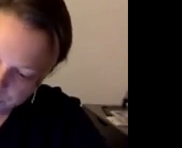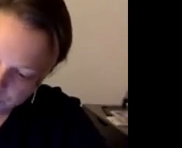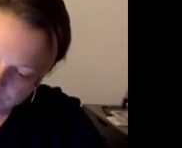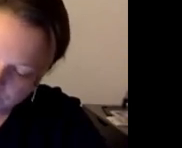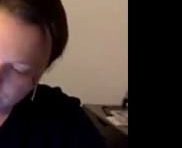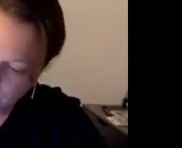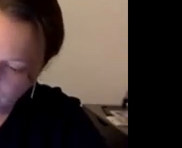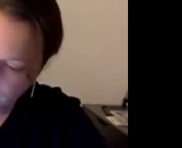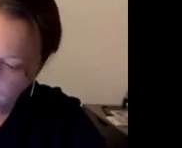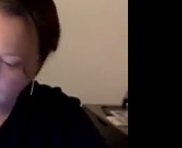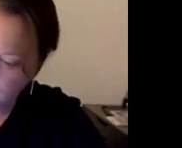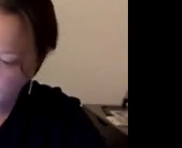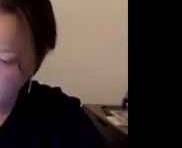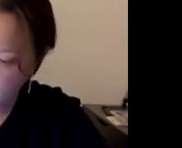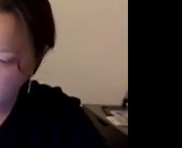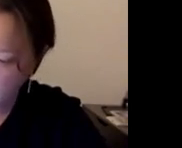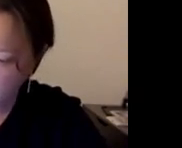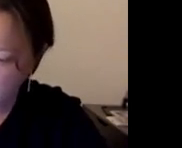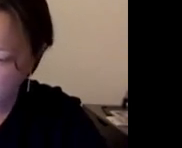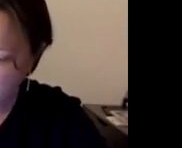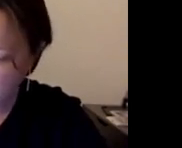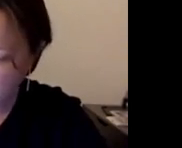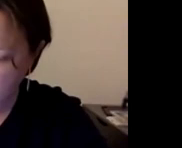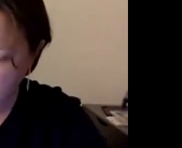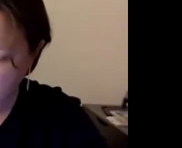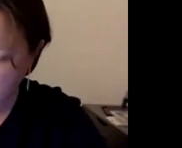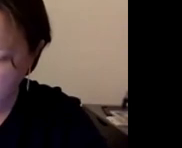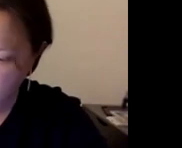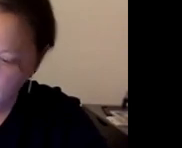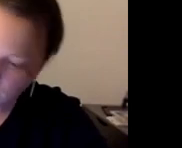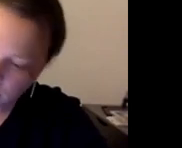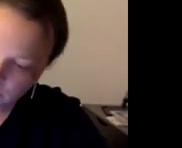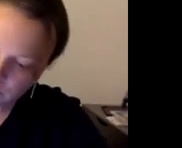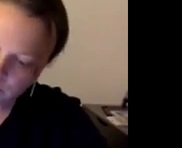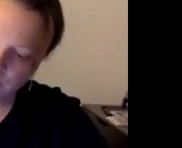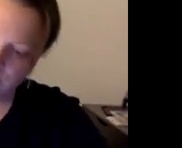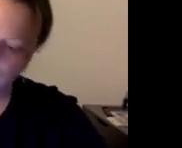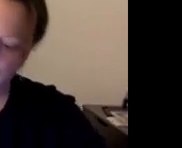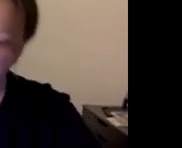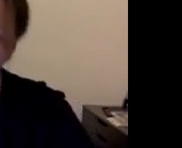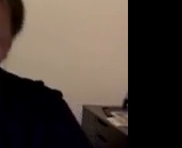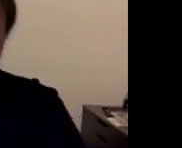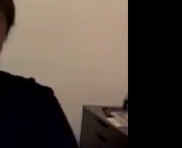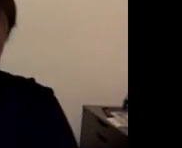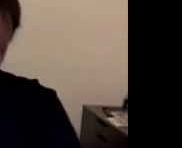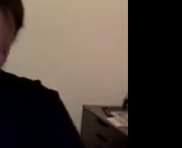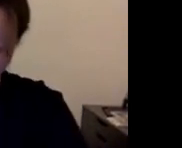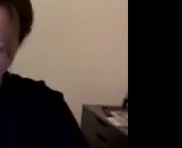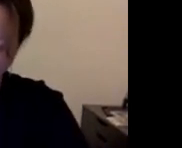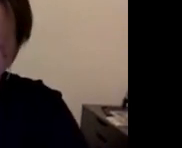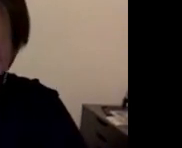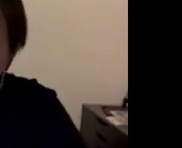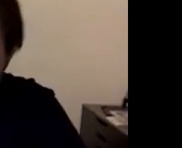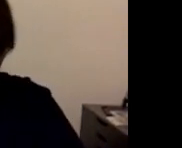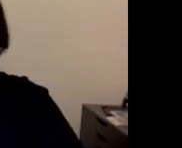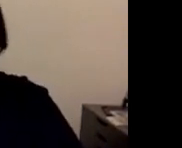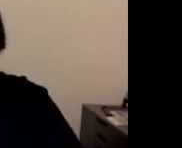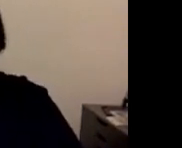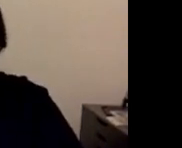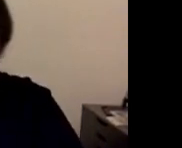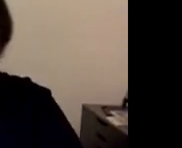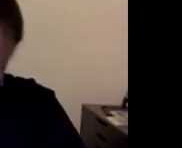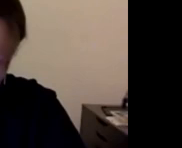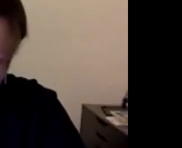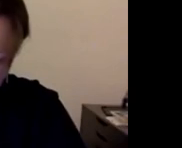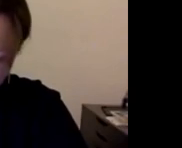remains effective after the artist's death and also in the face of recent and current events, including a global virus, pandemic, and social